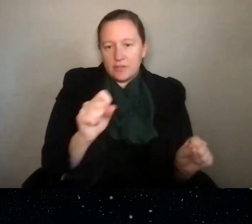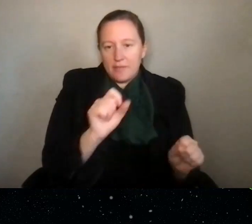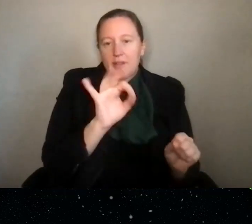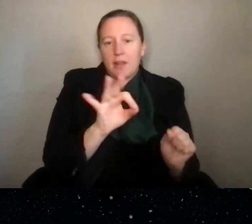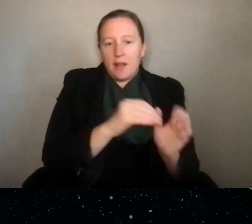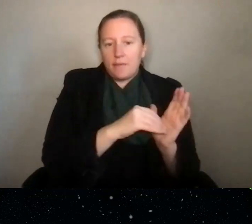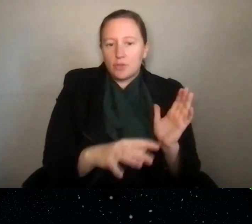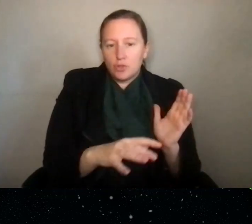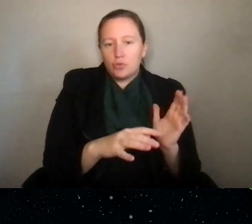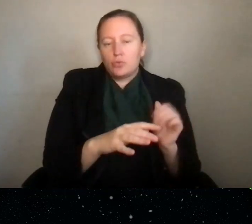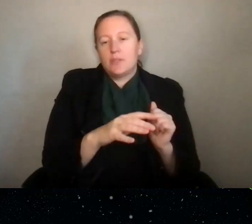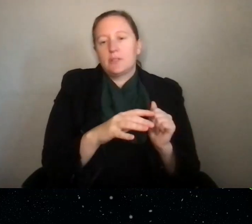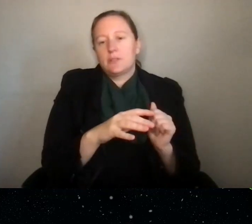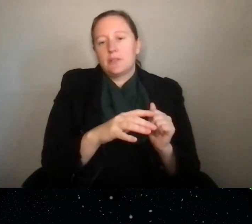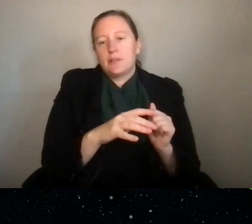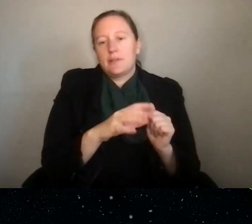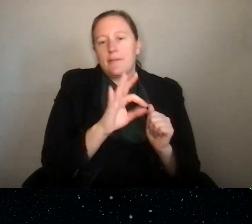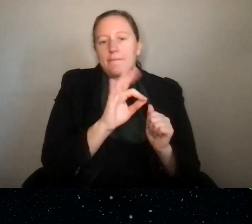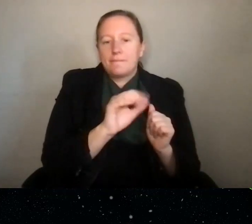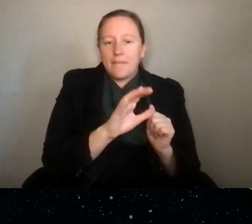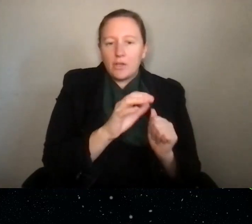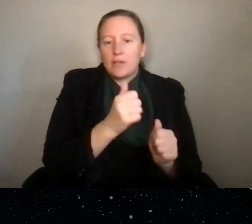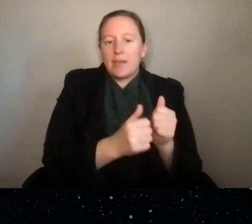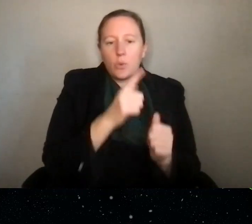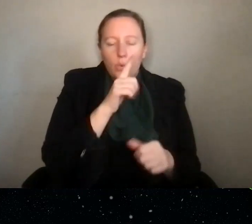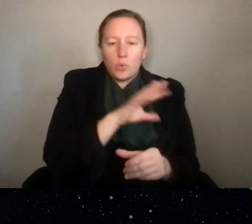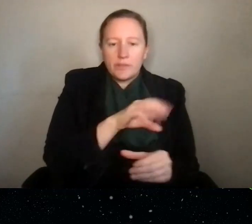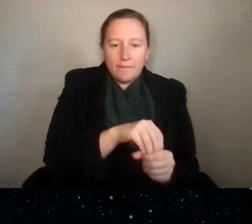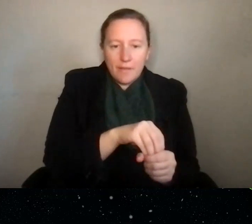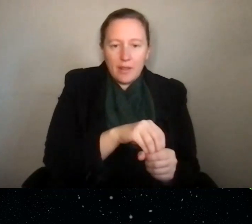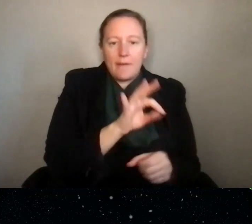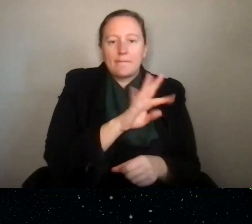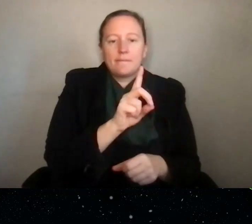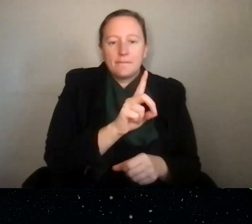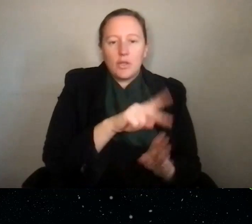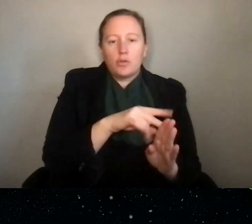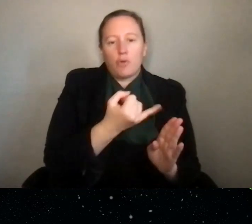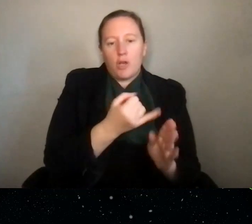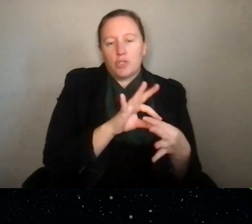and faculty, anyone who is involved in a field project.